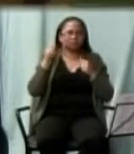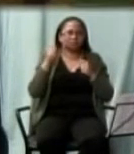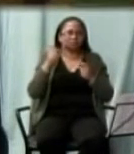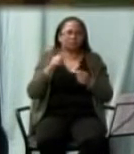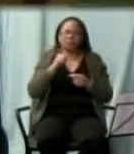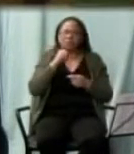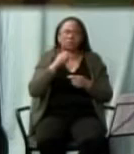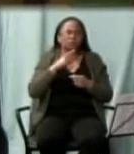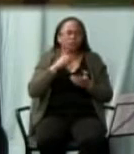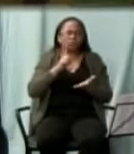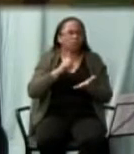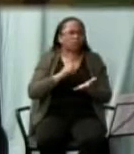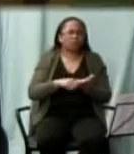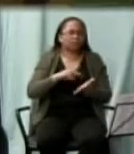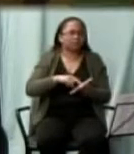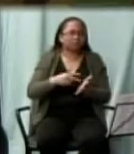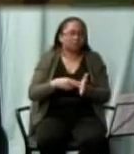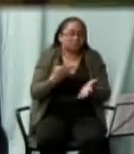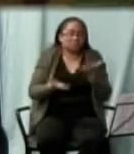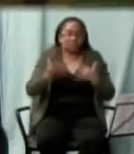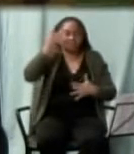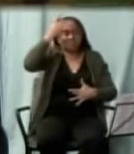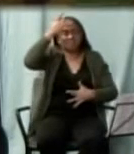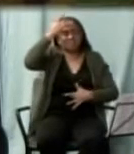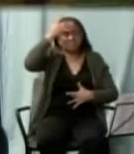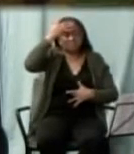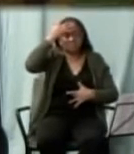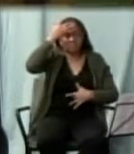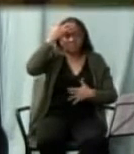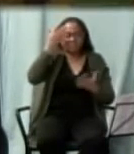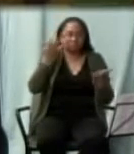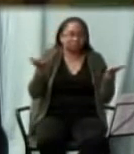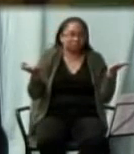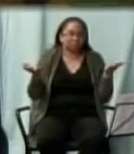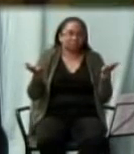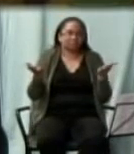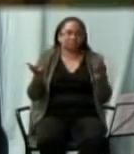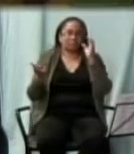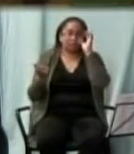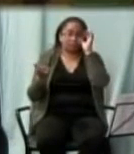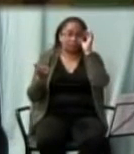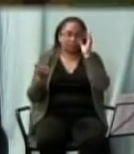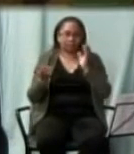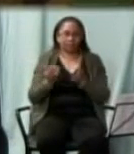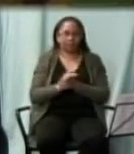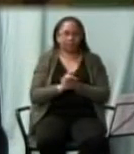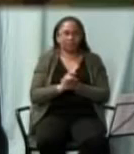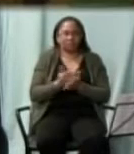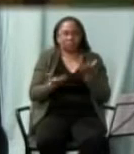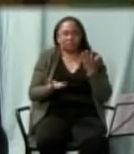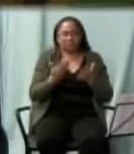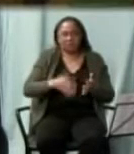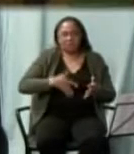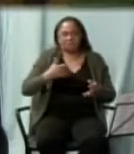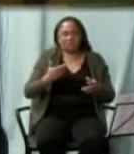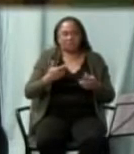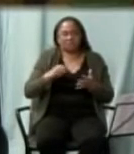maybe a sickness maybe concupiscence maybe a sense of failure.